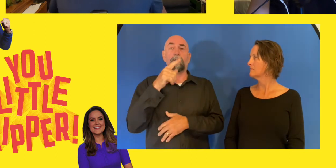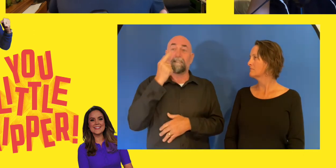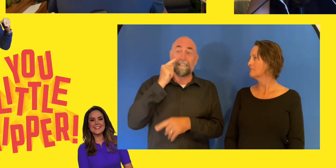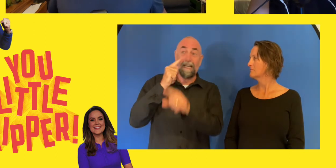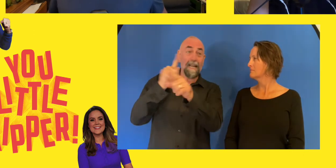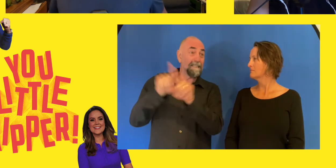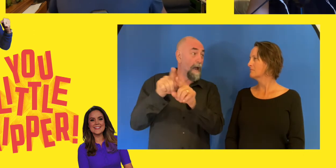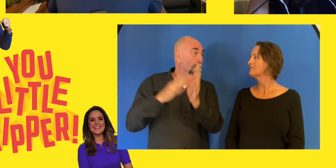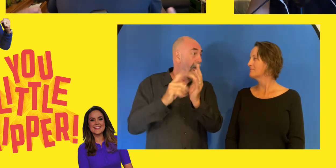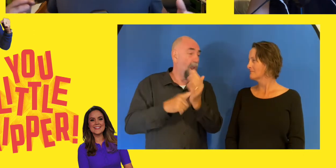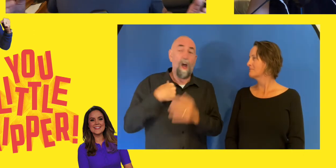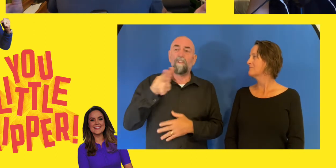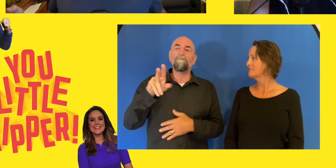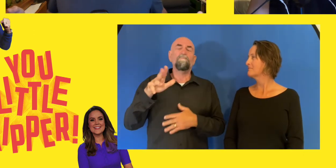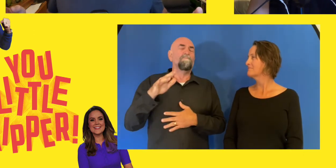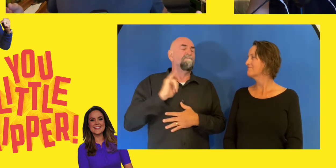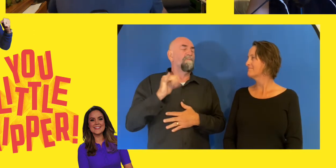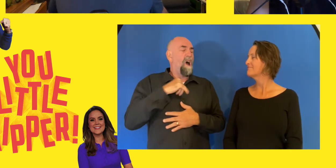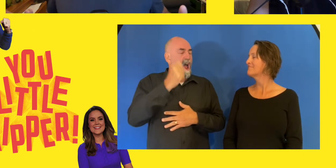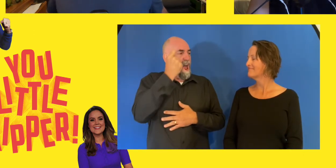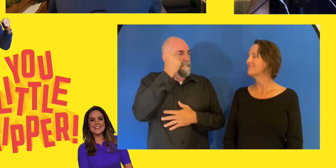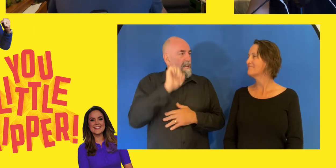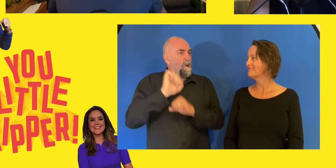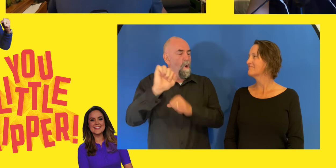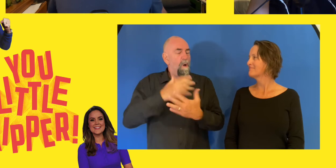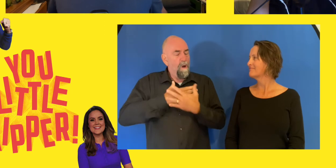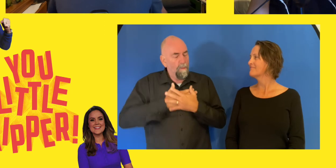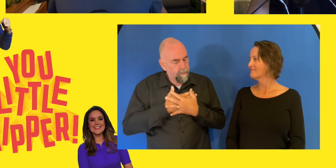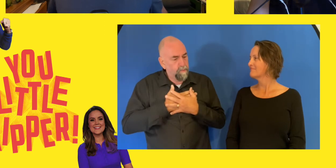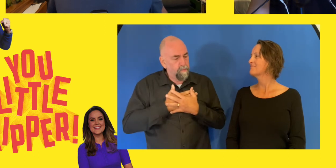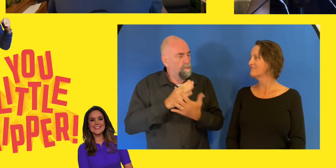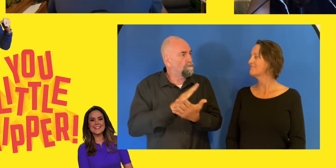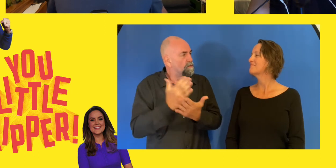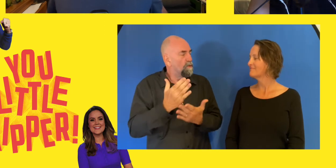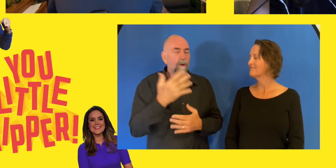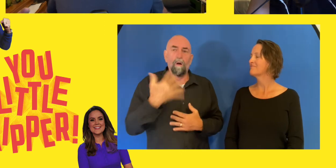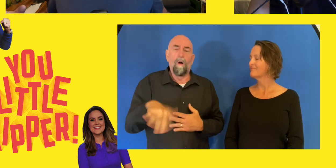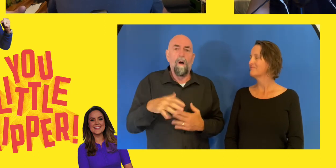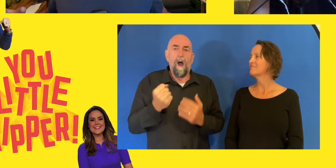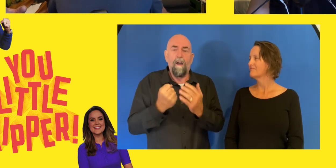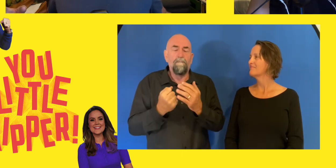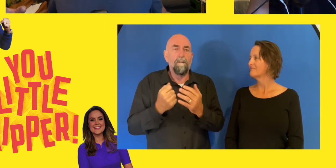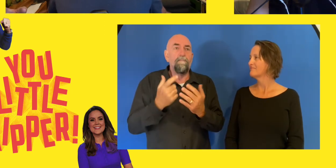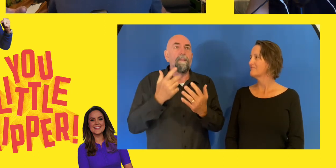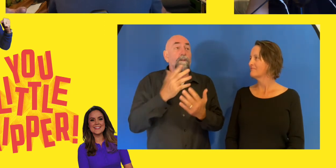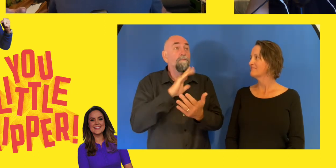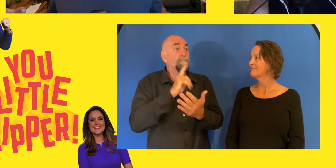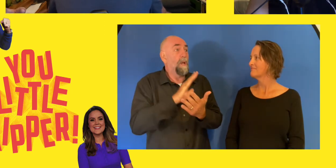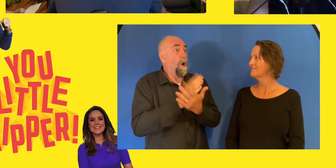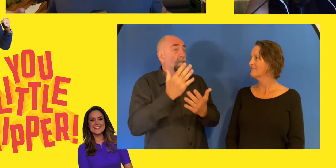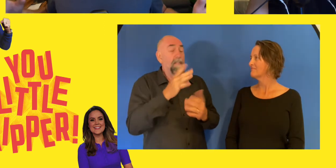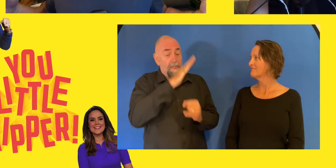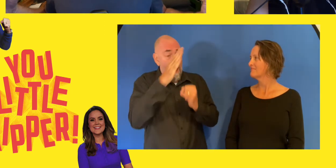the gravity of that moment and gravity and moments, um, you don't get more gravity than this one as well,